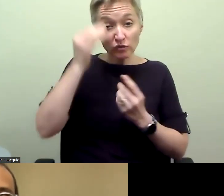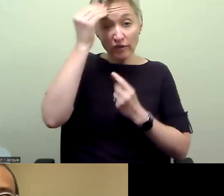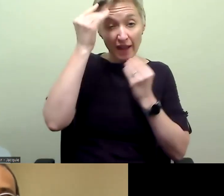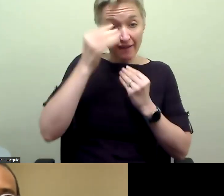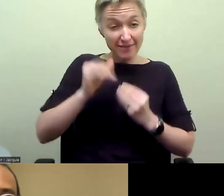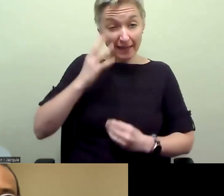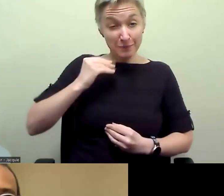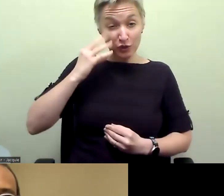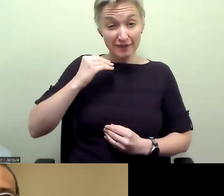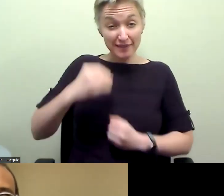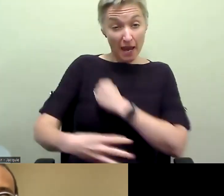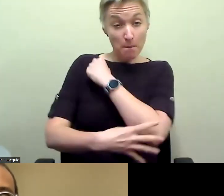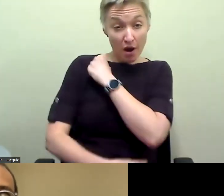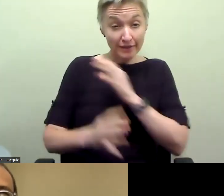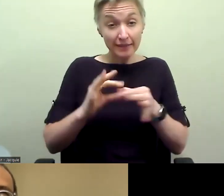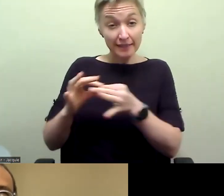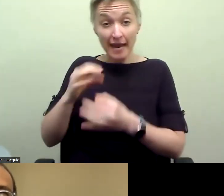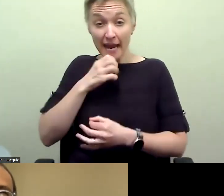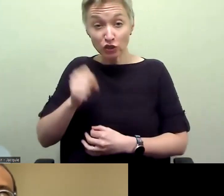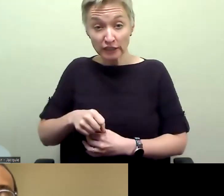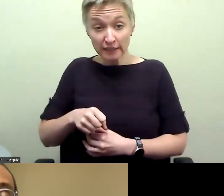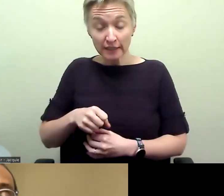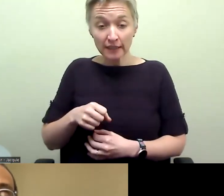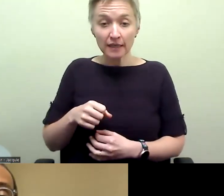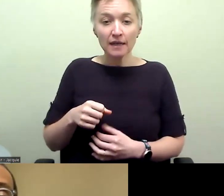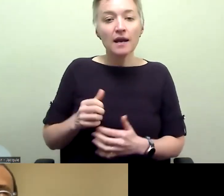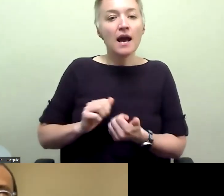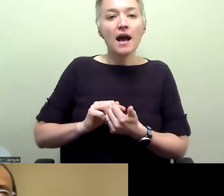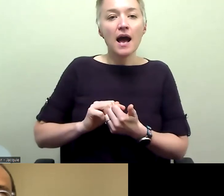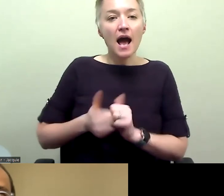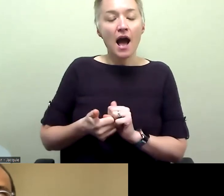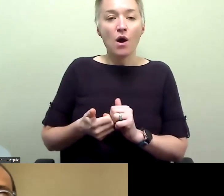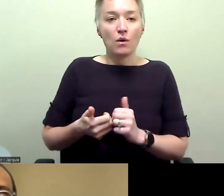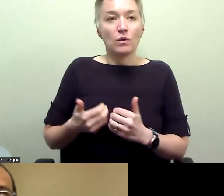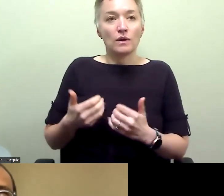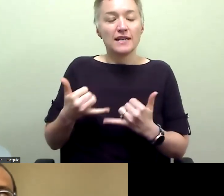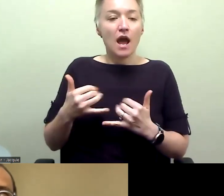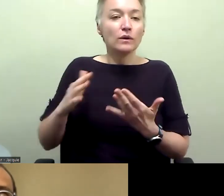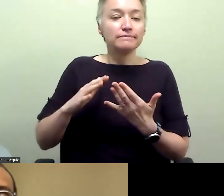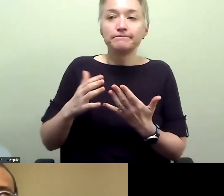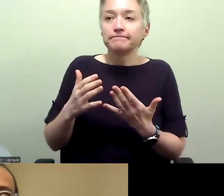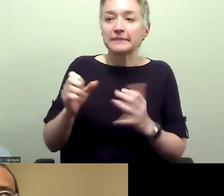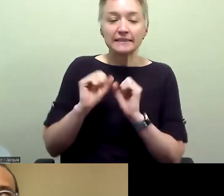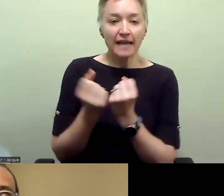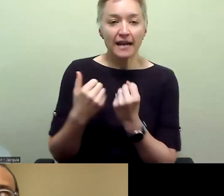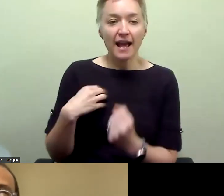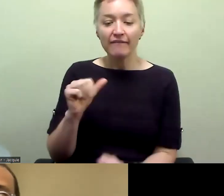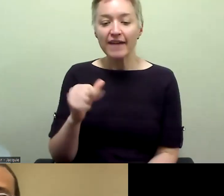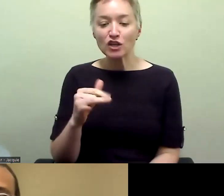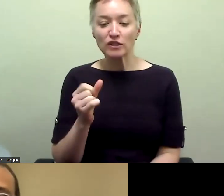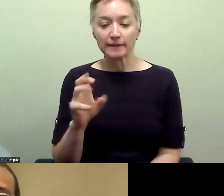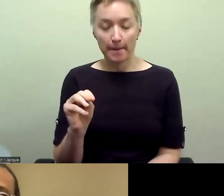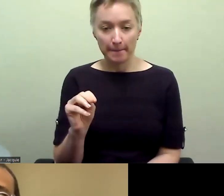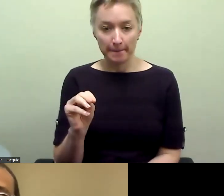I'm wondering as well, potential unintended effect of increasing ageism and the belief that aging is inherently full of